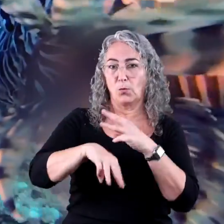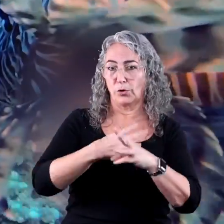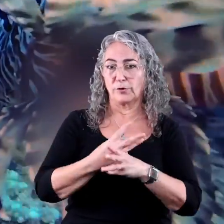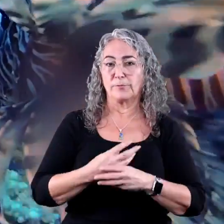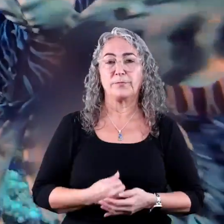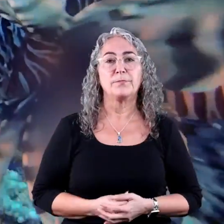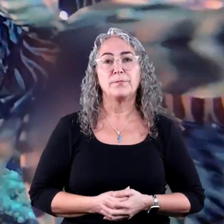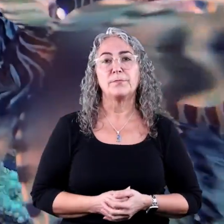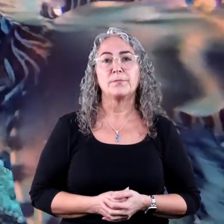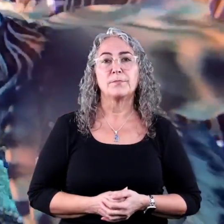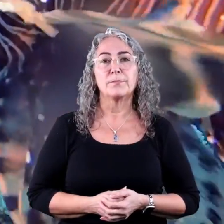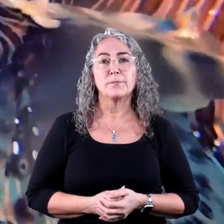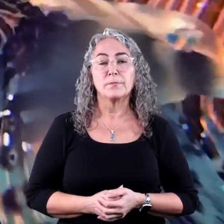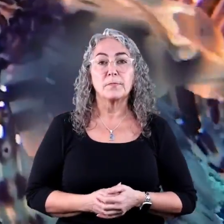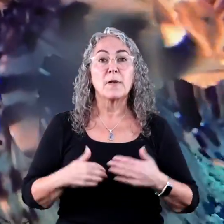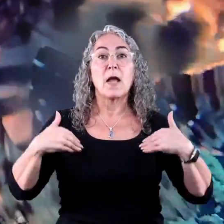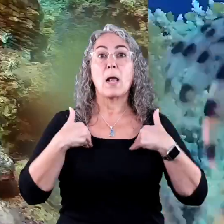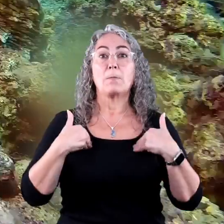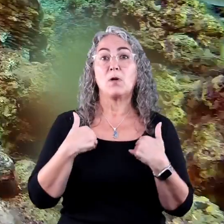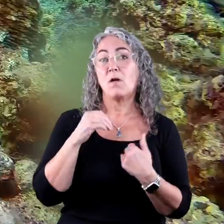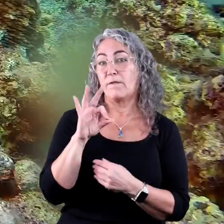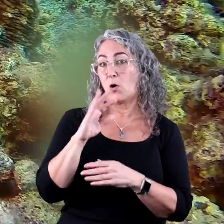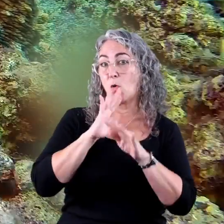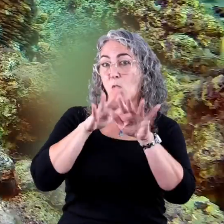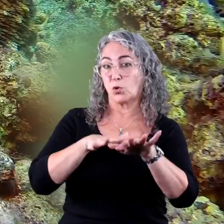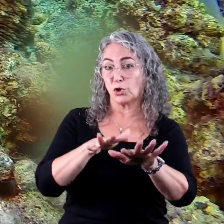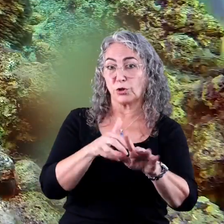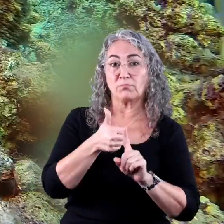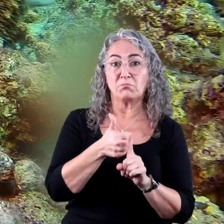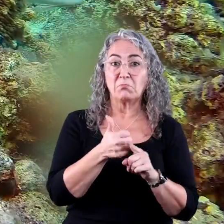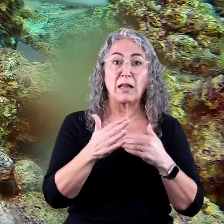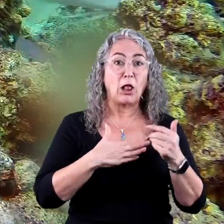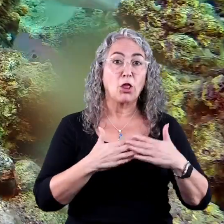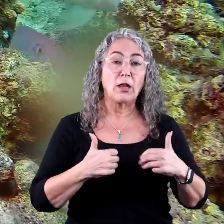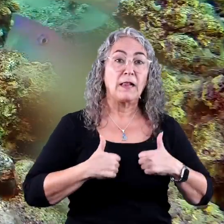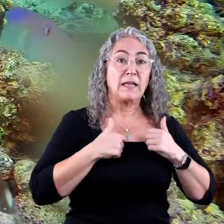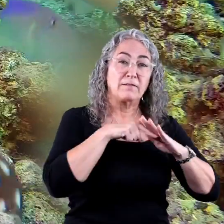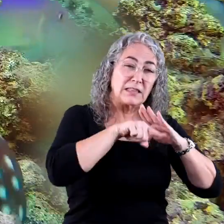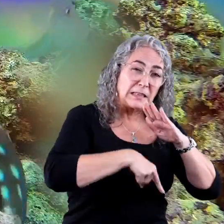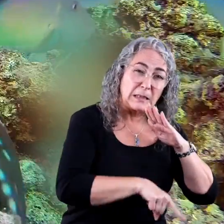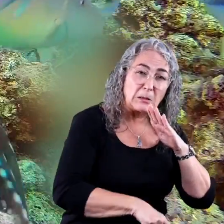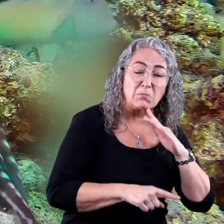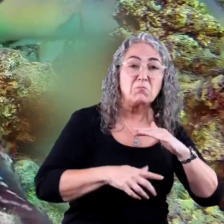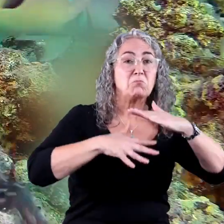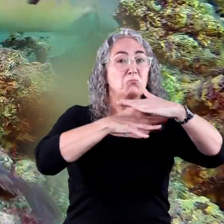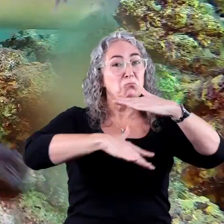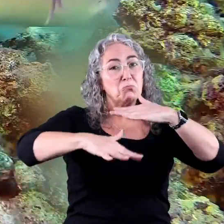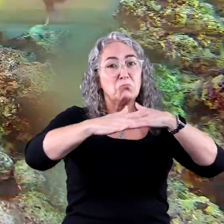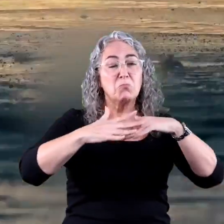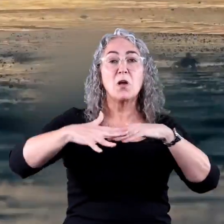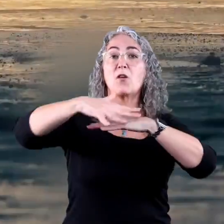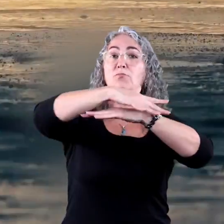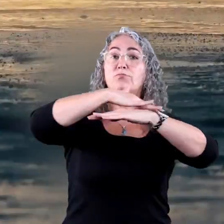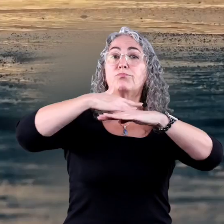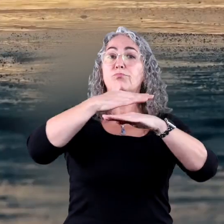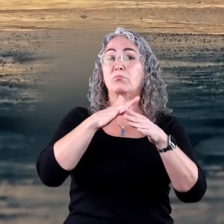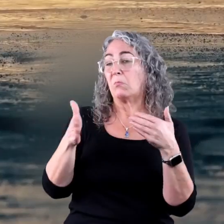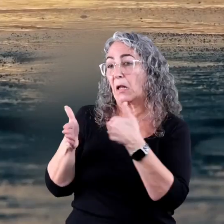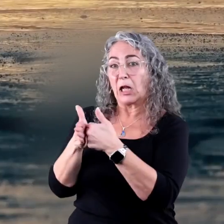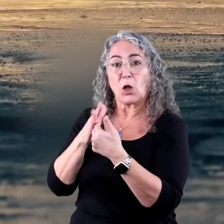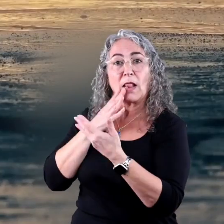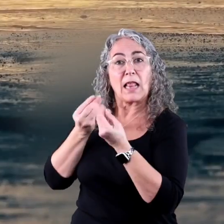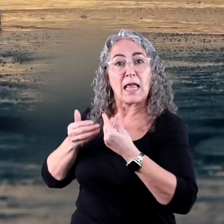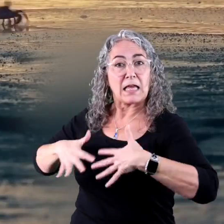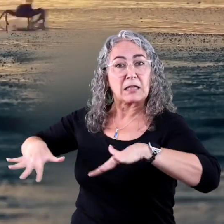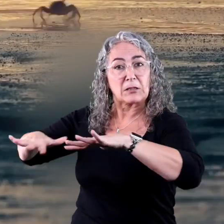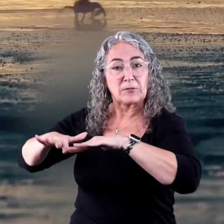for animals in the world. The animals of the ocean either live in the deep open sea, or they live on both